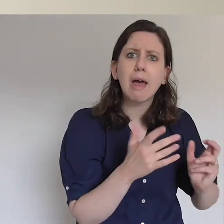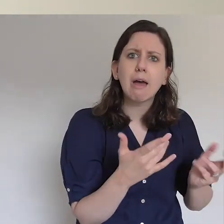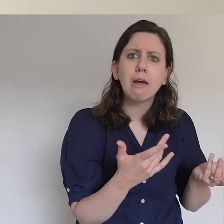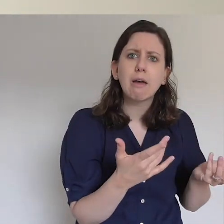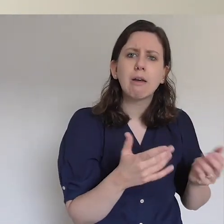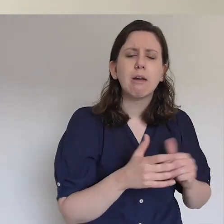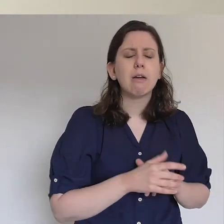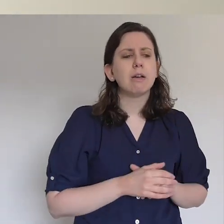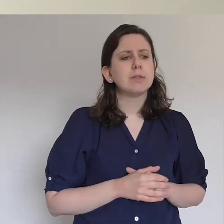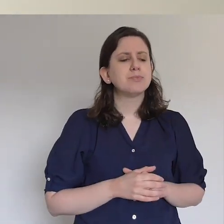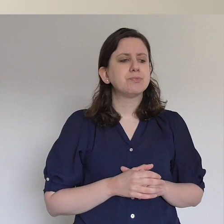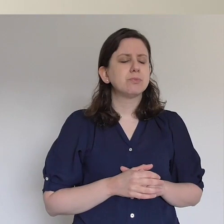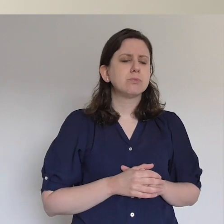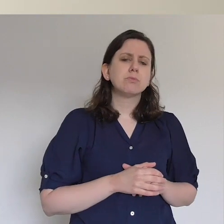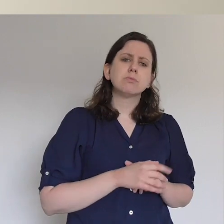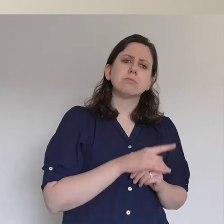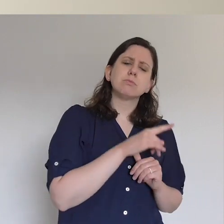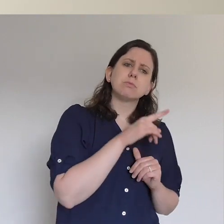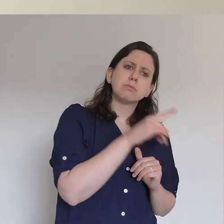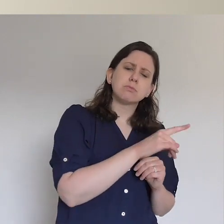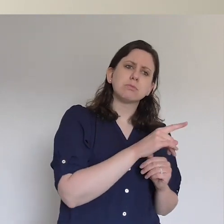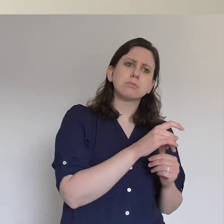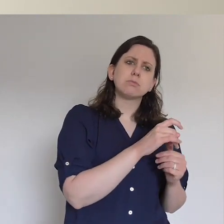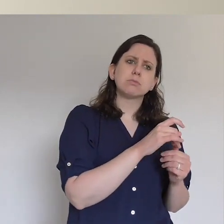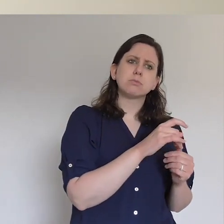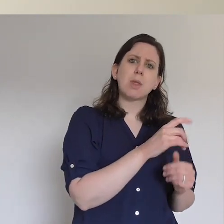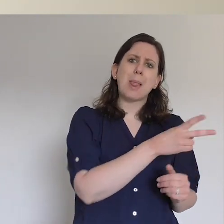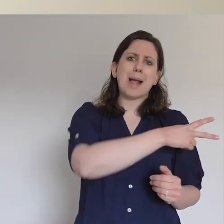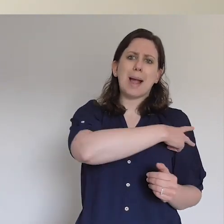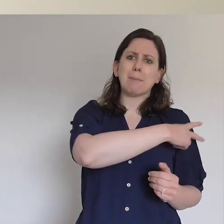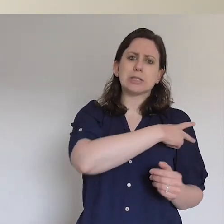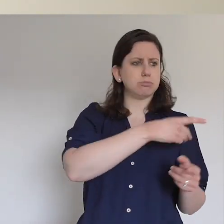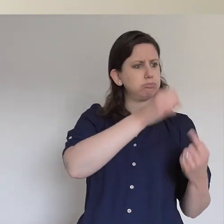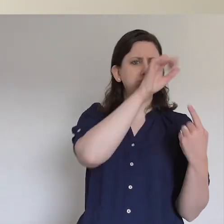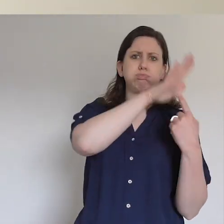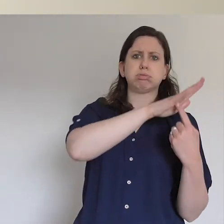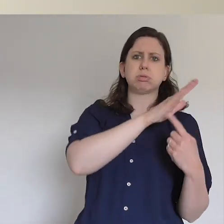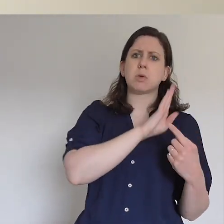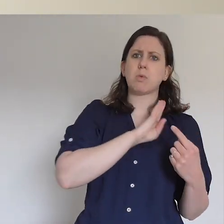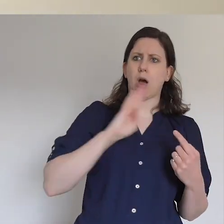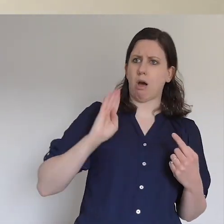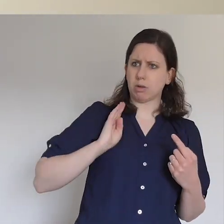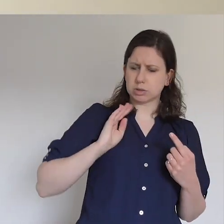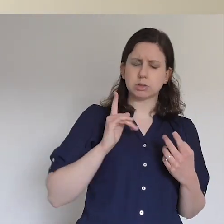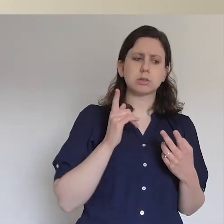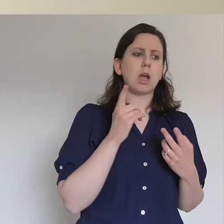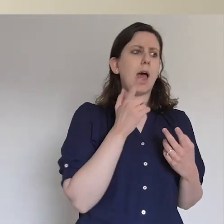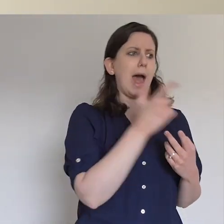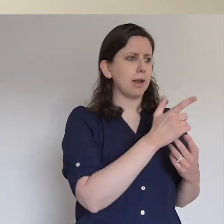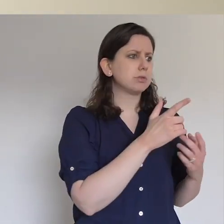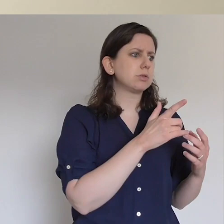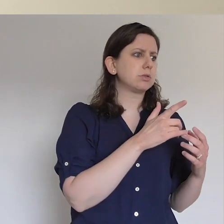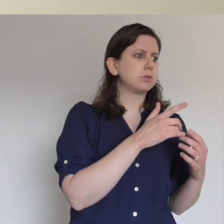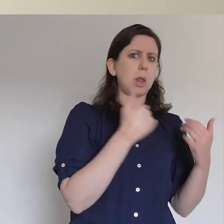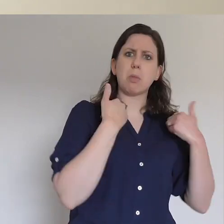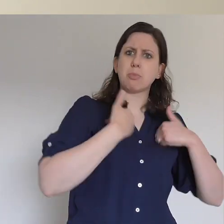inside. On hearing this report, the captain of the temple guard and the chief priests were at a loss,